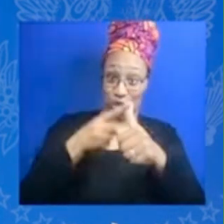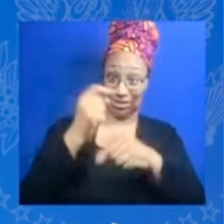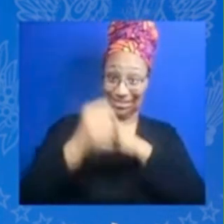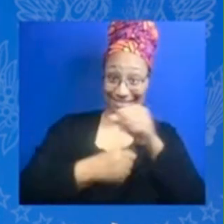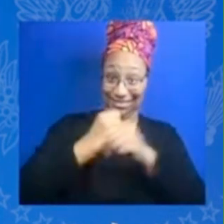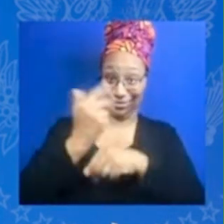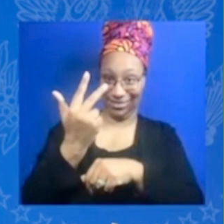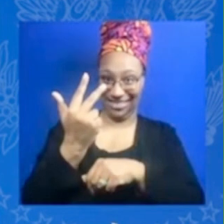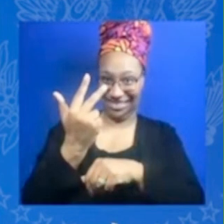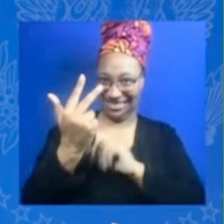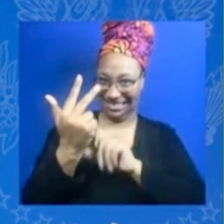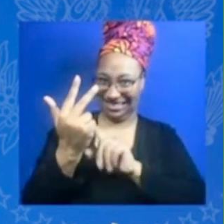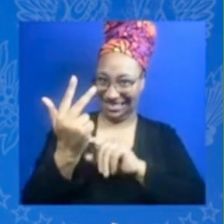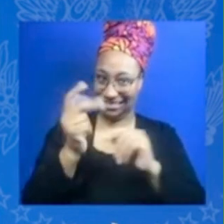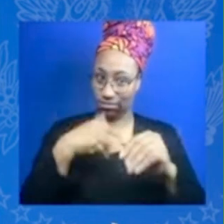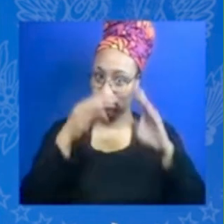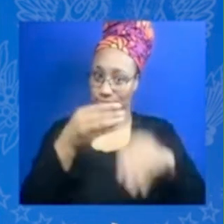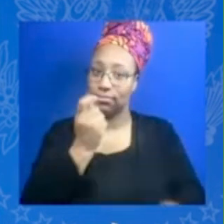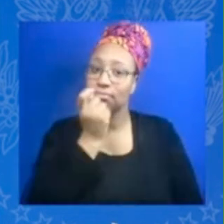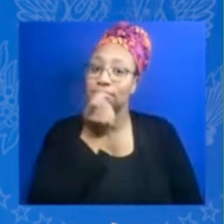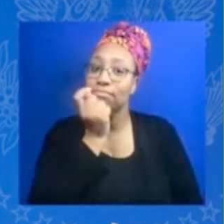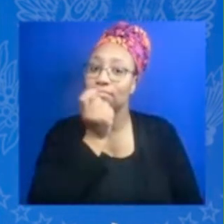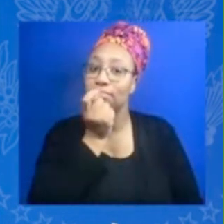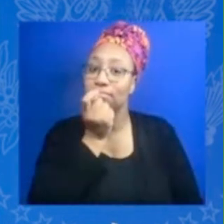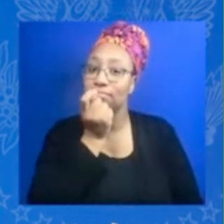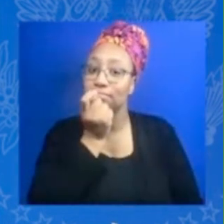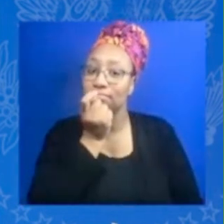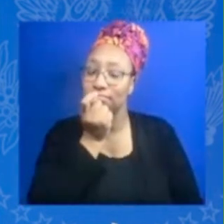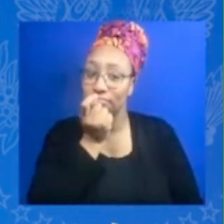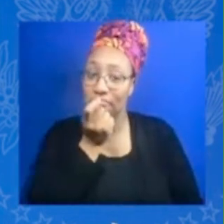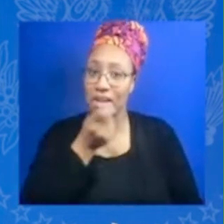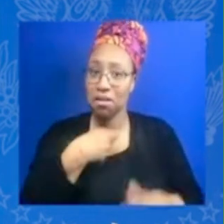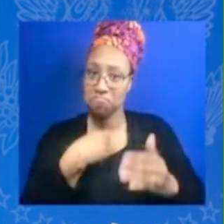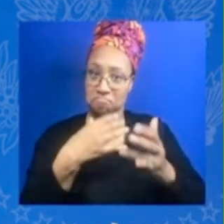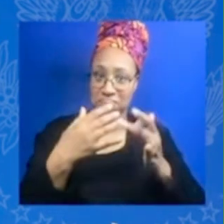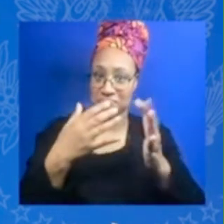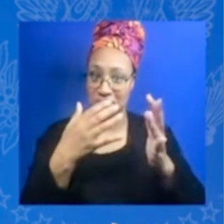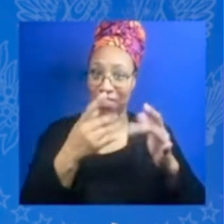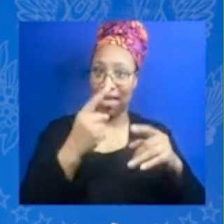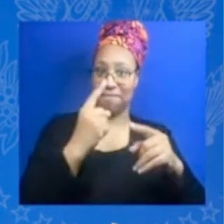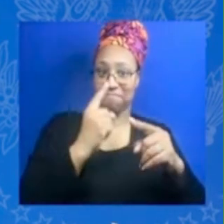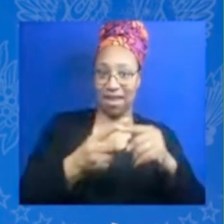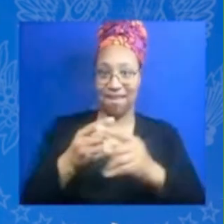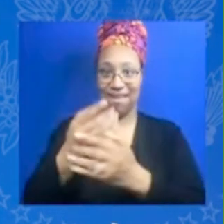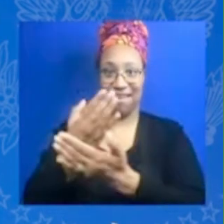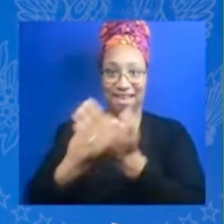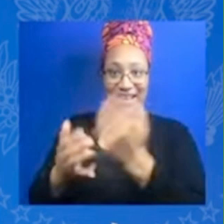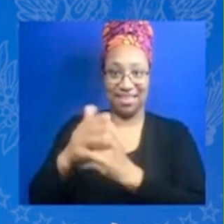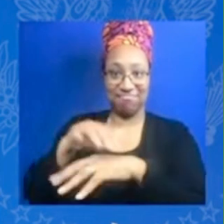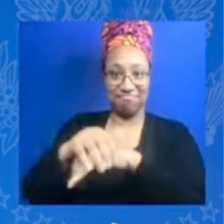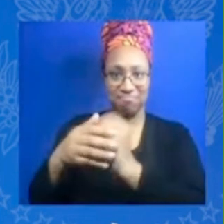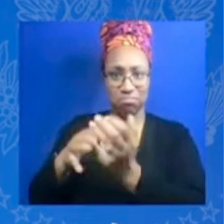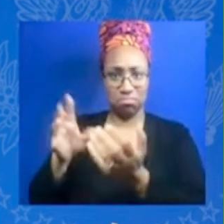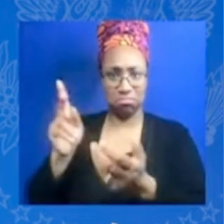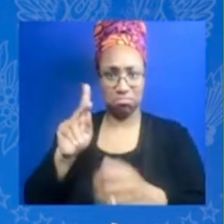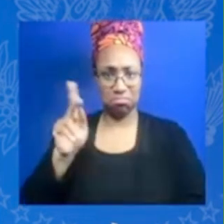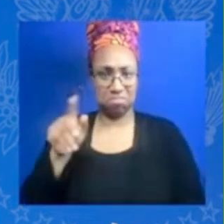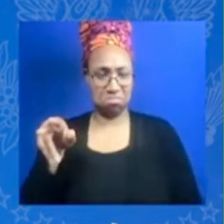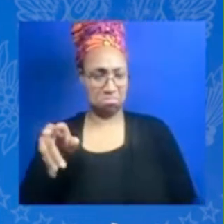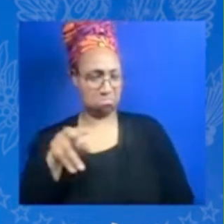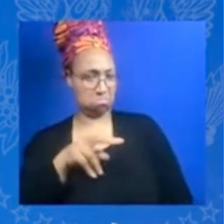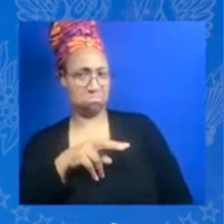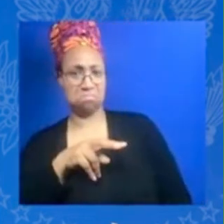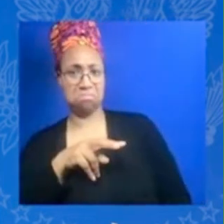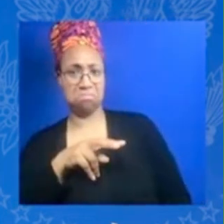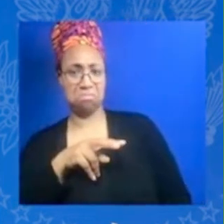bare hands people will say to me like oh Melissa oh my god I still have like one of those original lipsticks like I still have it I'm like please throw it